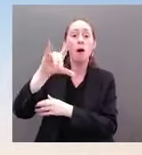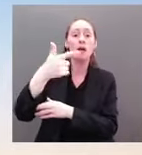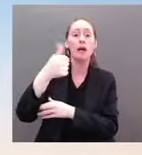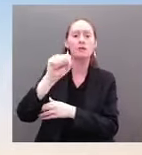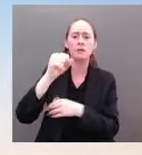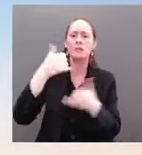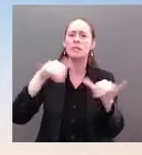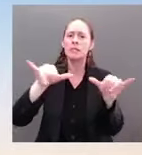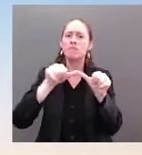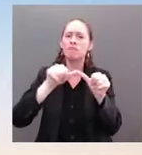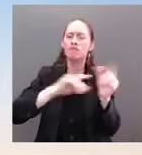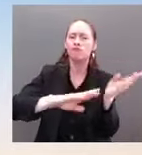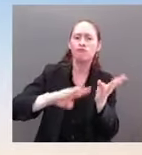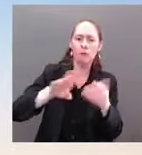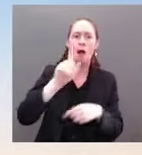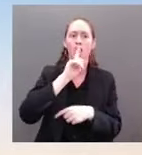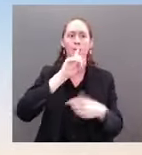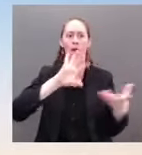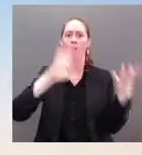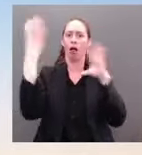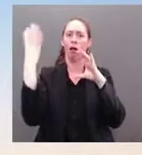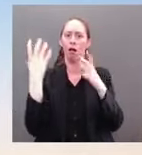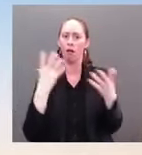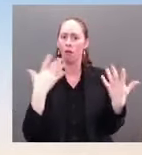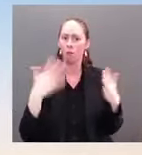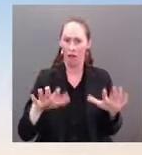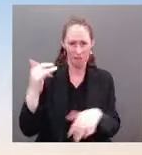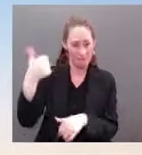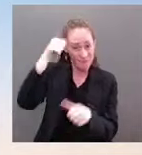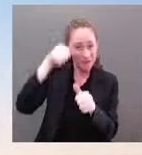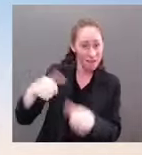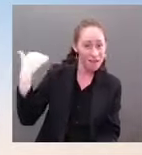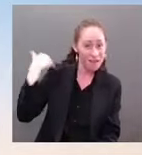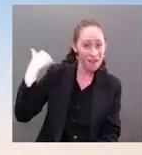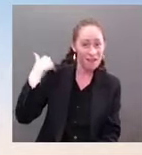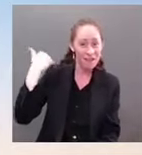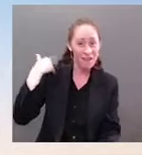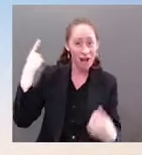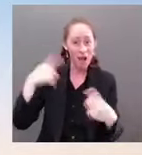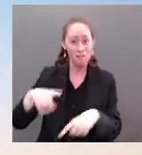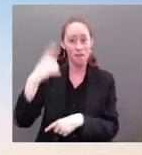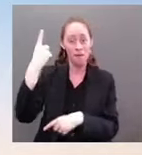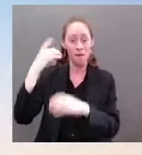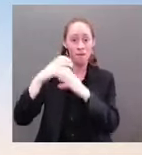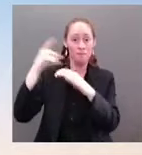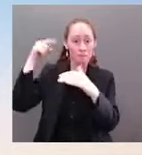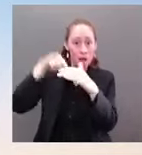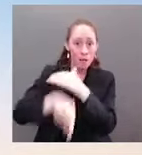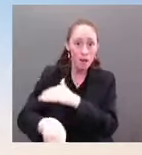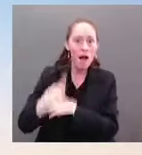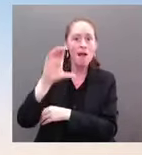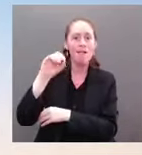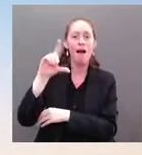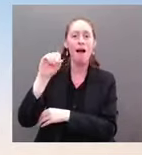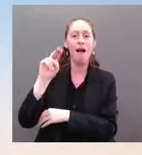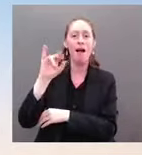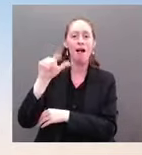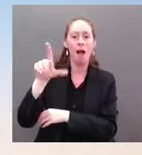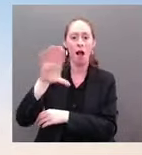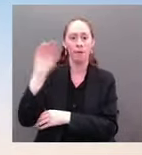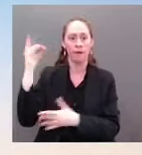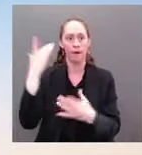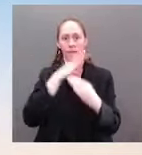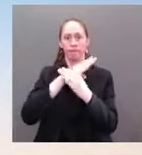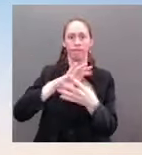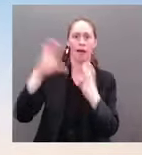for that sector. Our efforts together over the past year have helped drive much-needed and significant improvements,